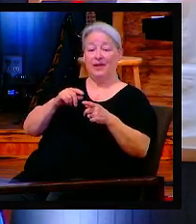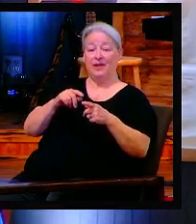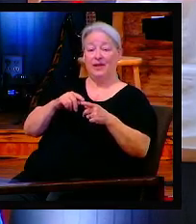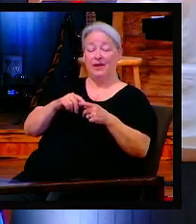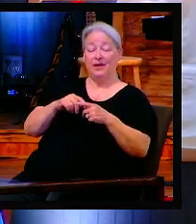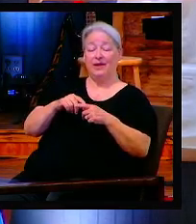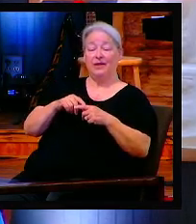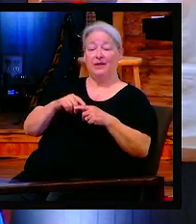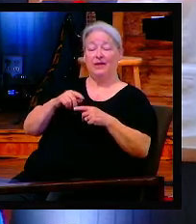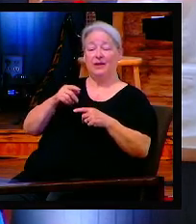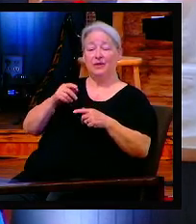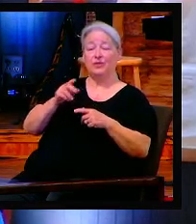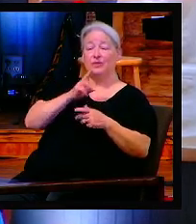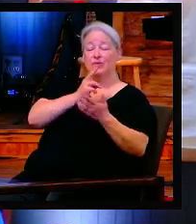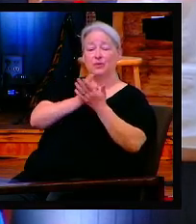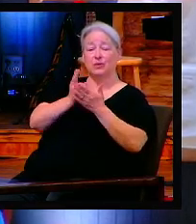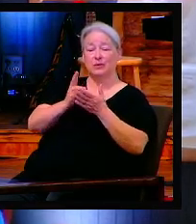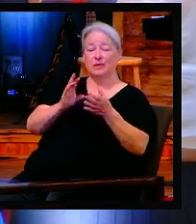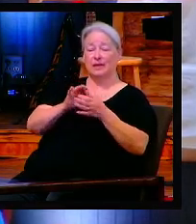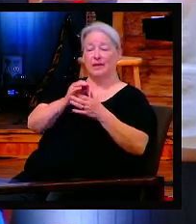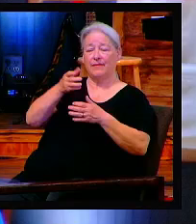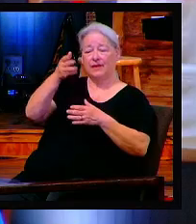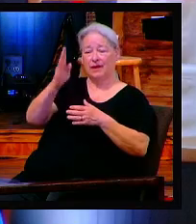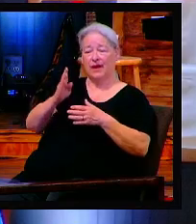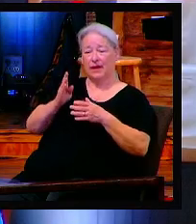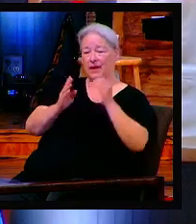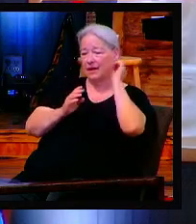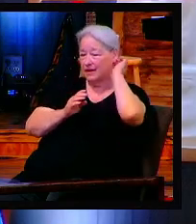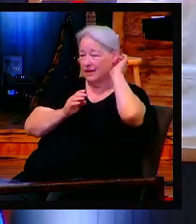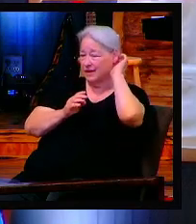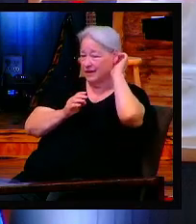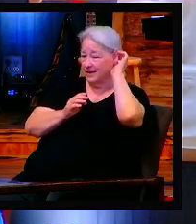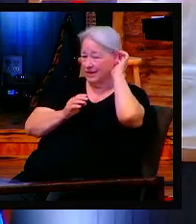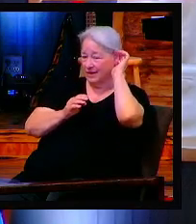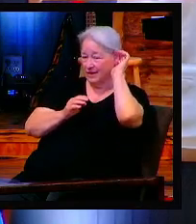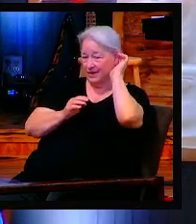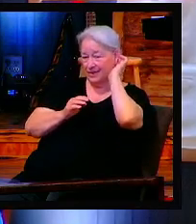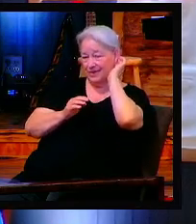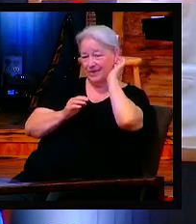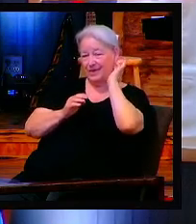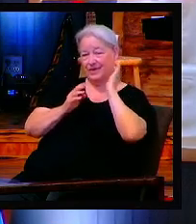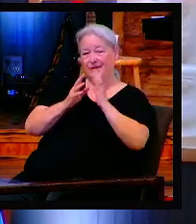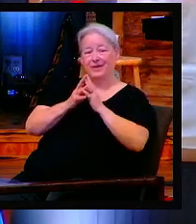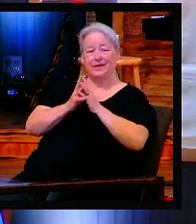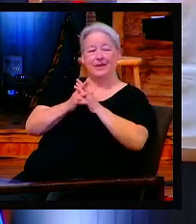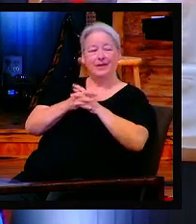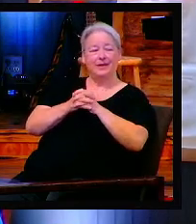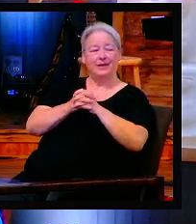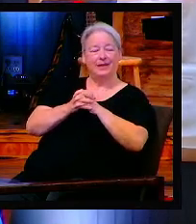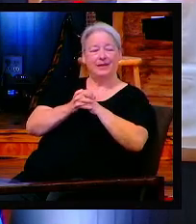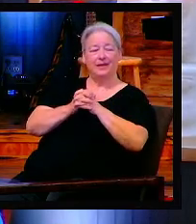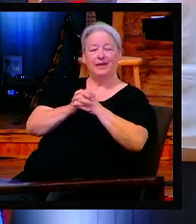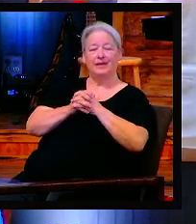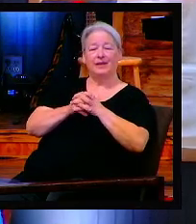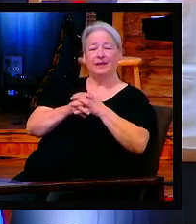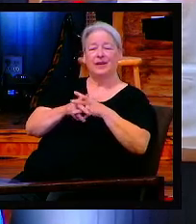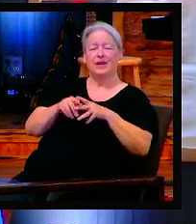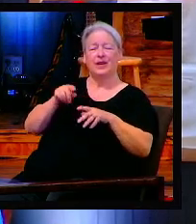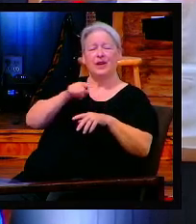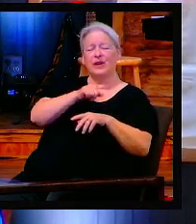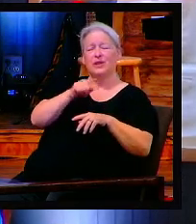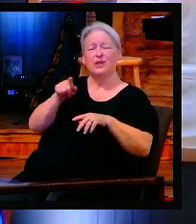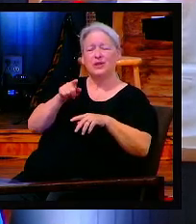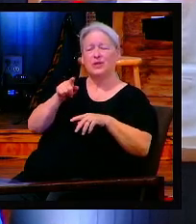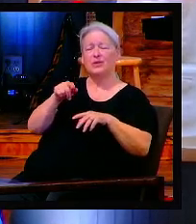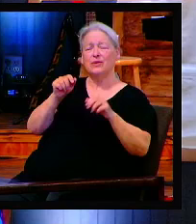you, you've got to pass this on to your children. You ain't got to preach a powerful sermon, but you can grab a hold of a child or a grandchild's hand and just say, I don't know,